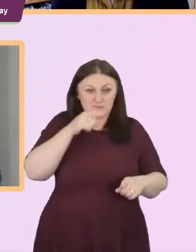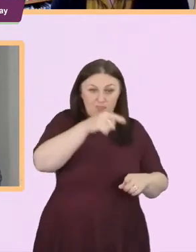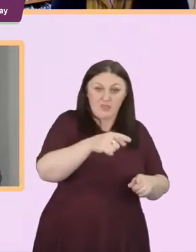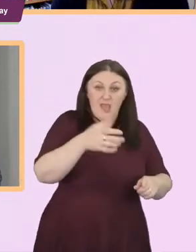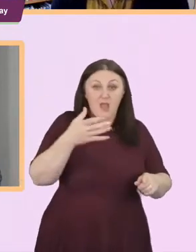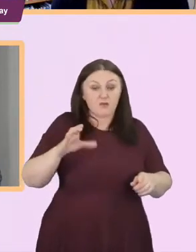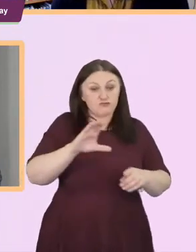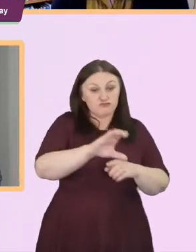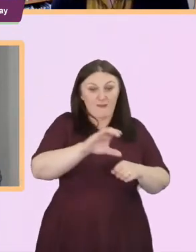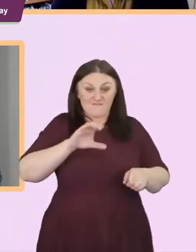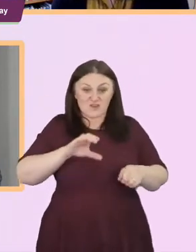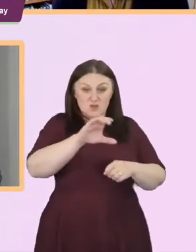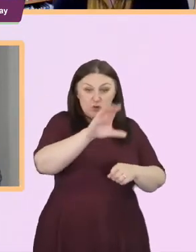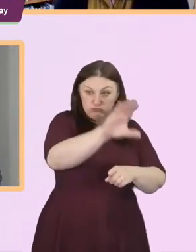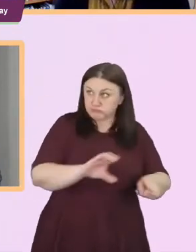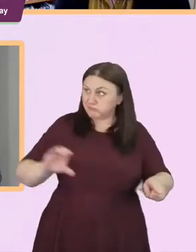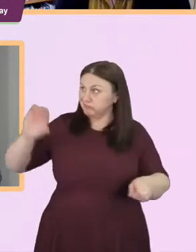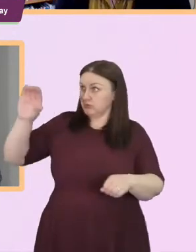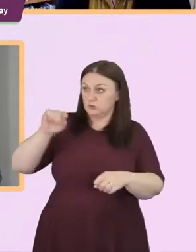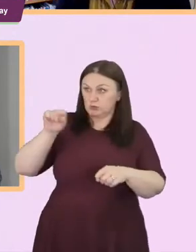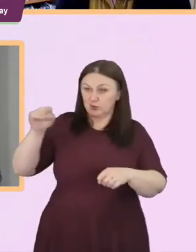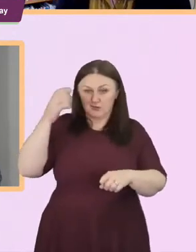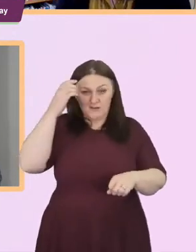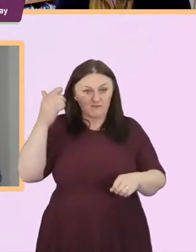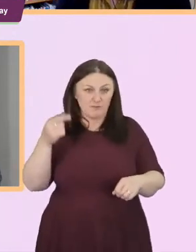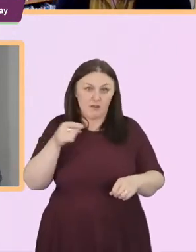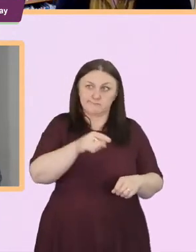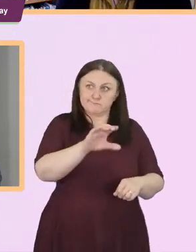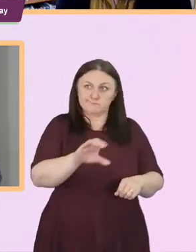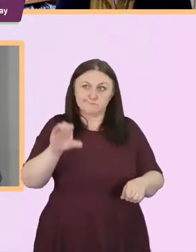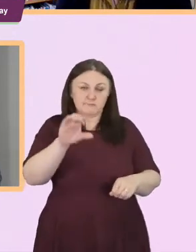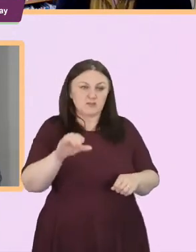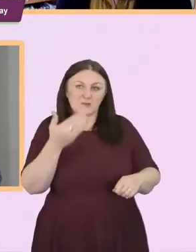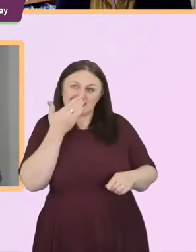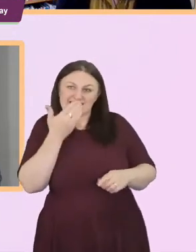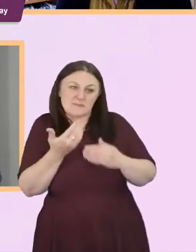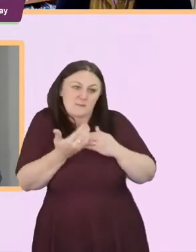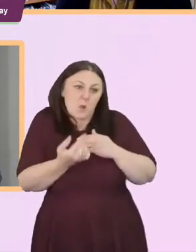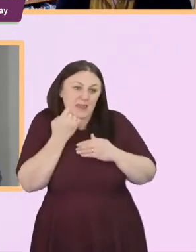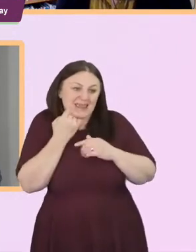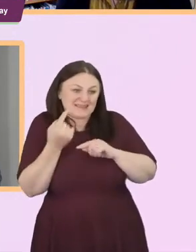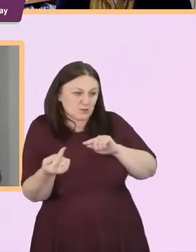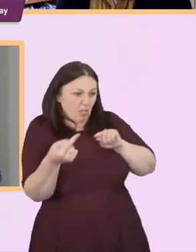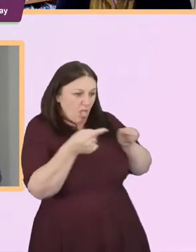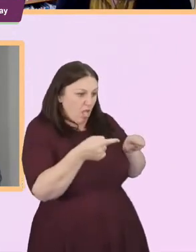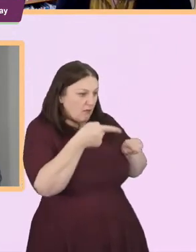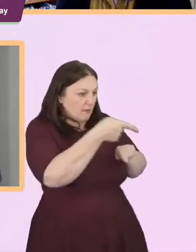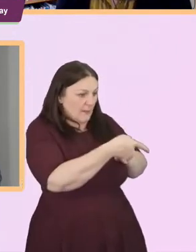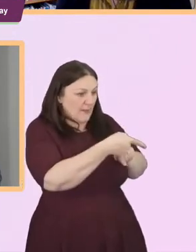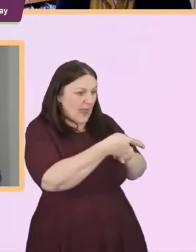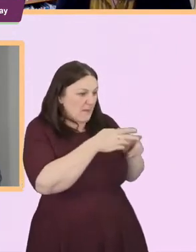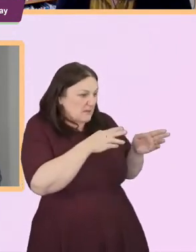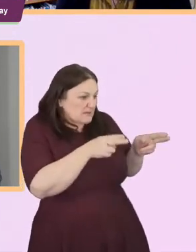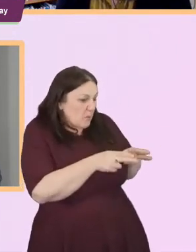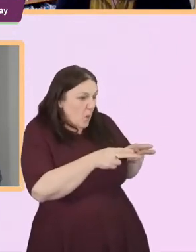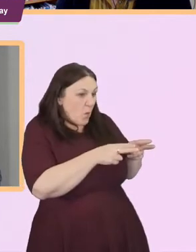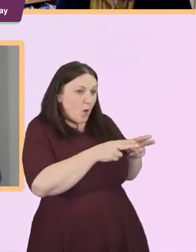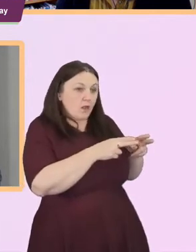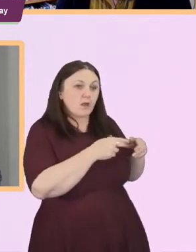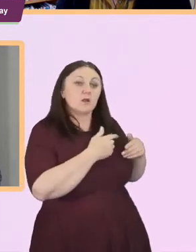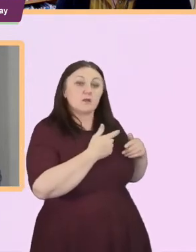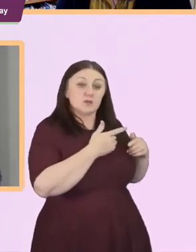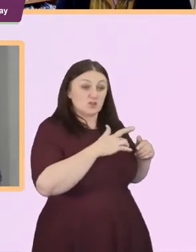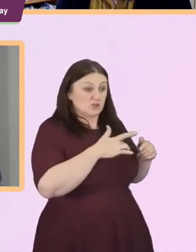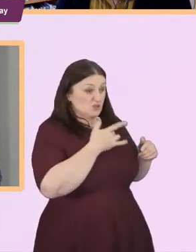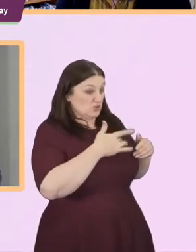these large organizations whereas the it's just easier it seems to target the small subsistence level uh slash and burn farmers